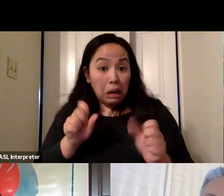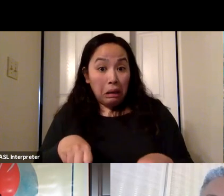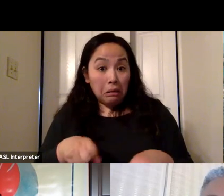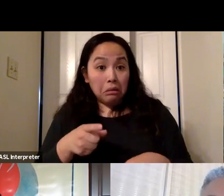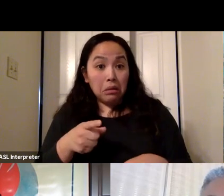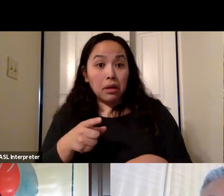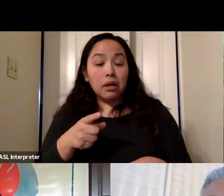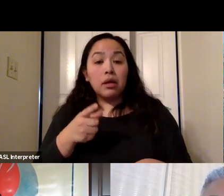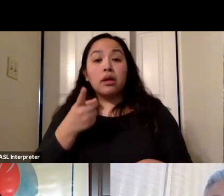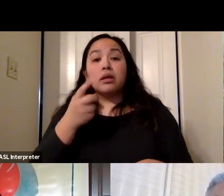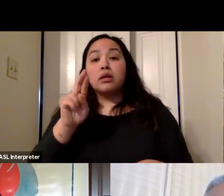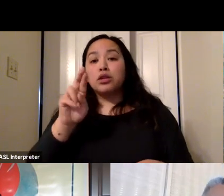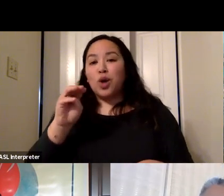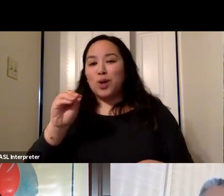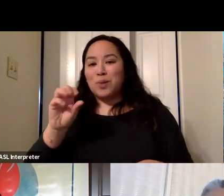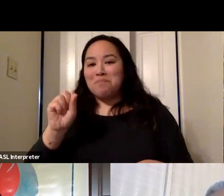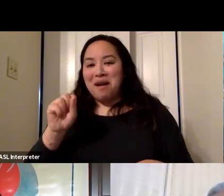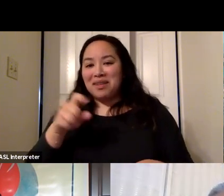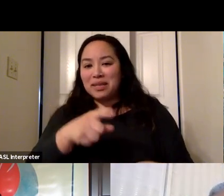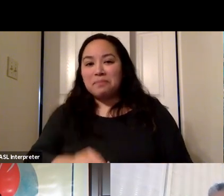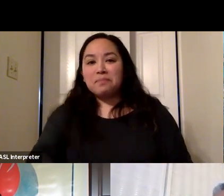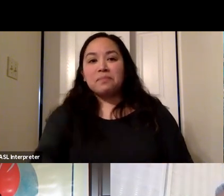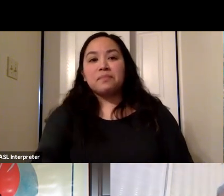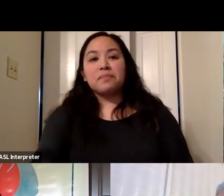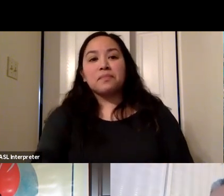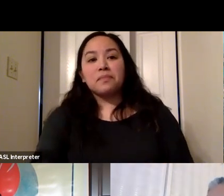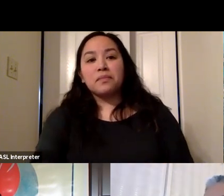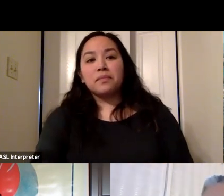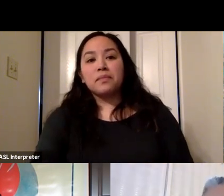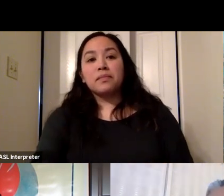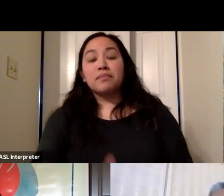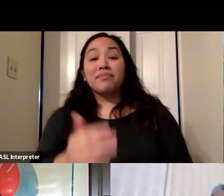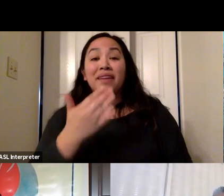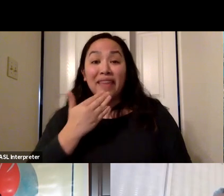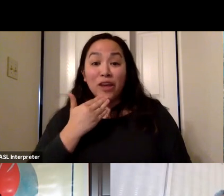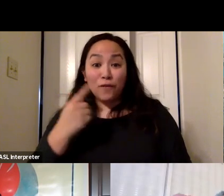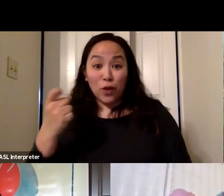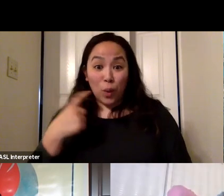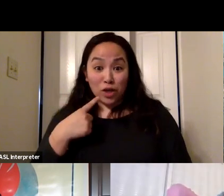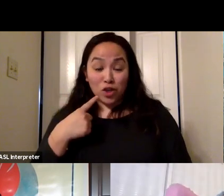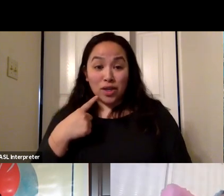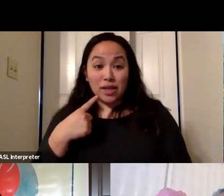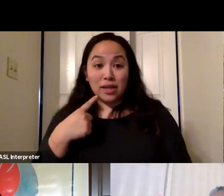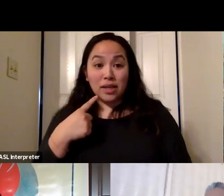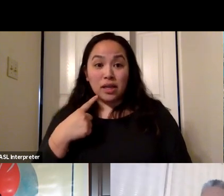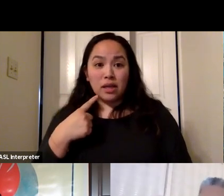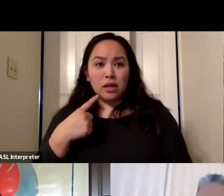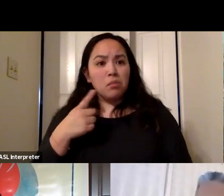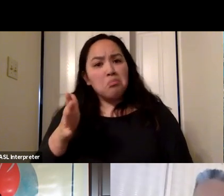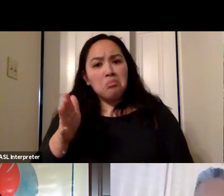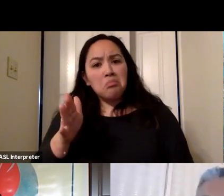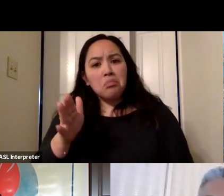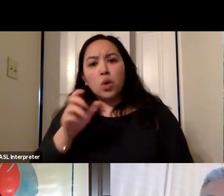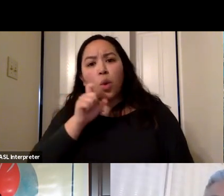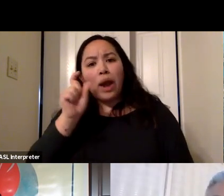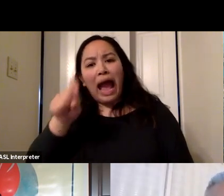Well, you know, I think I'm glad that we got these questions because it gives me the chance to say that you don't need to get one